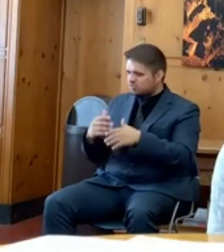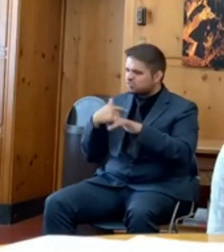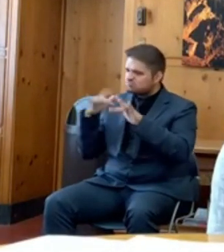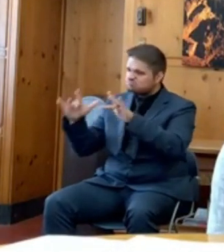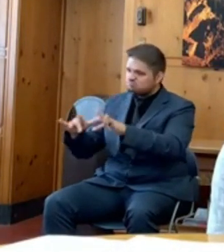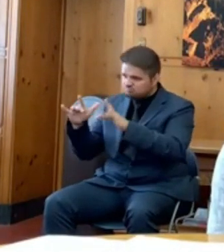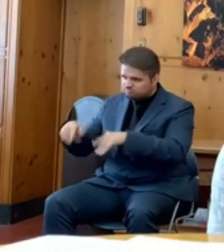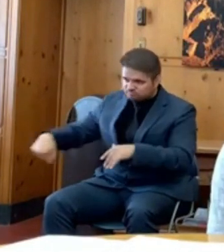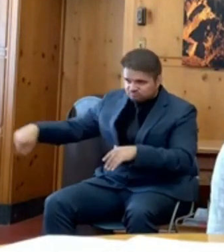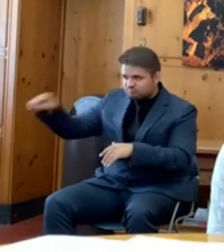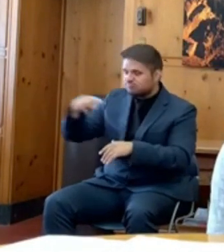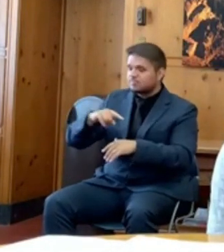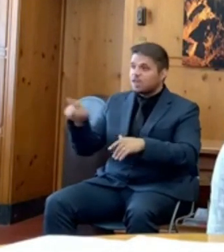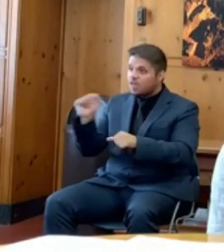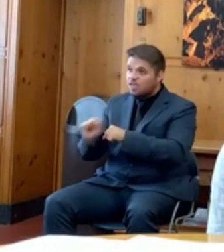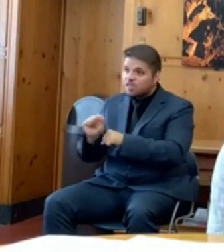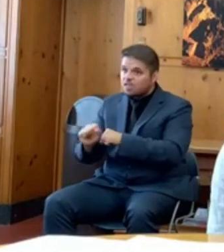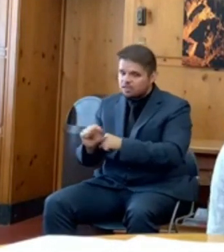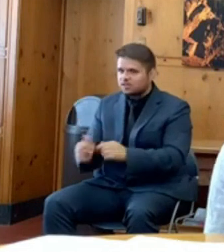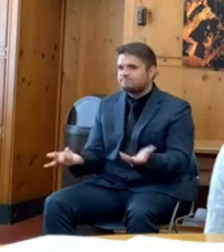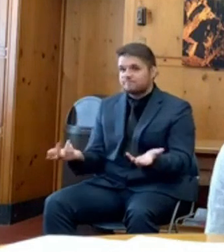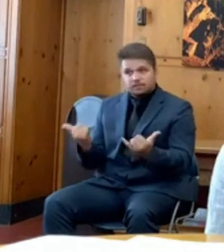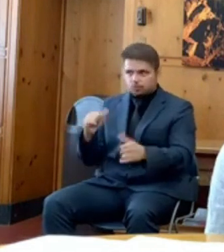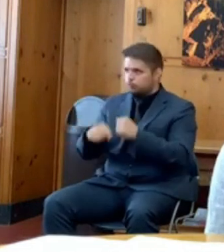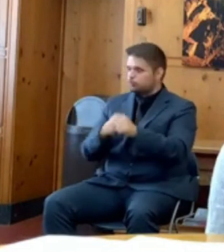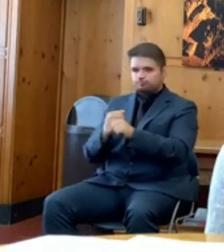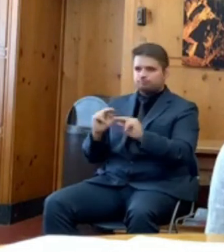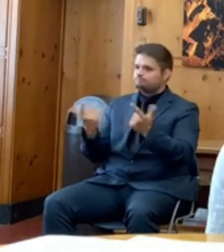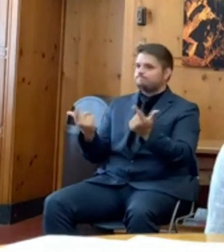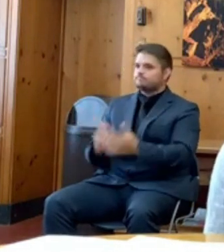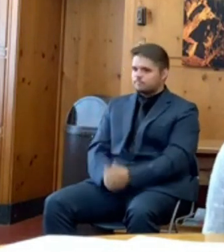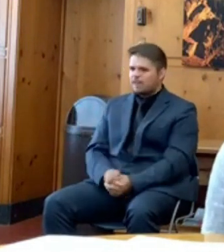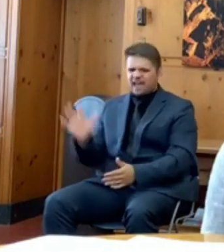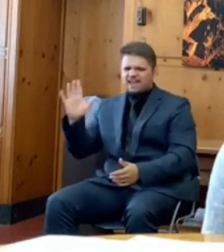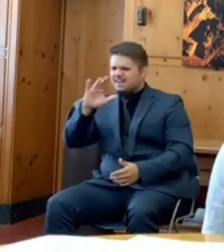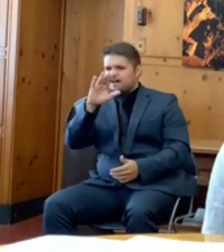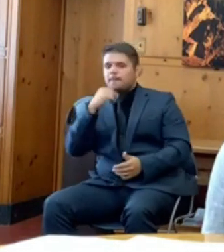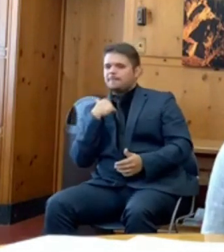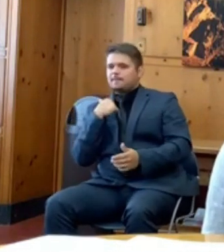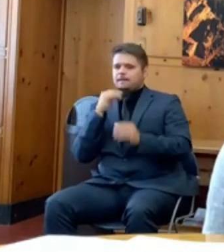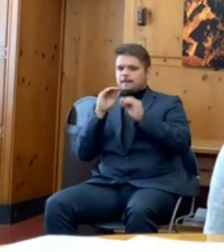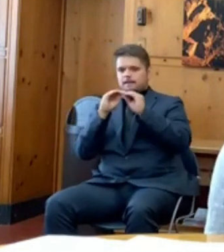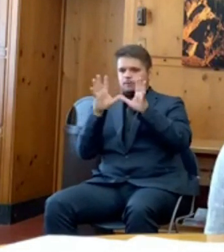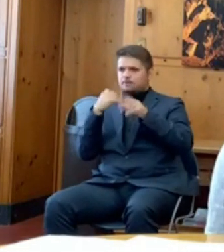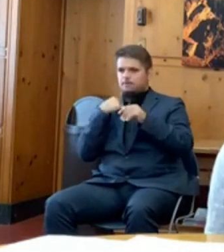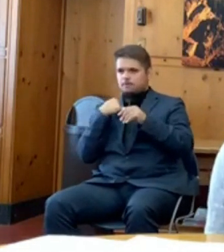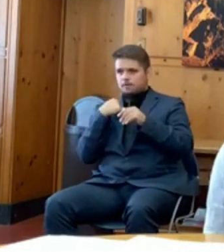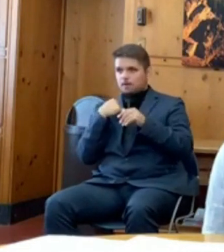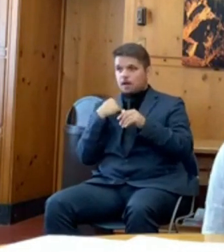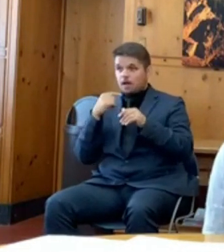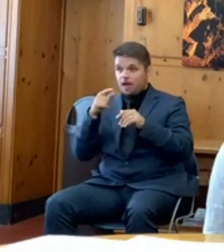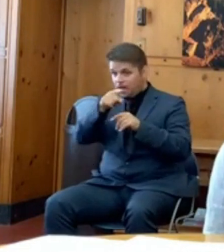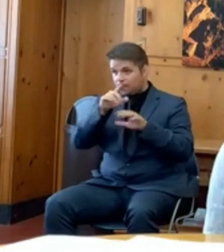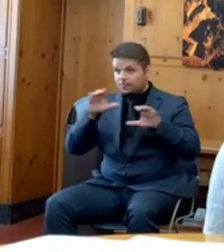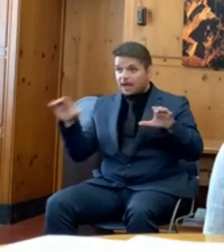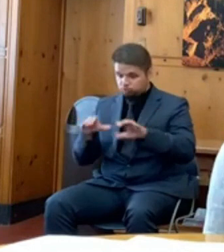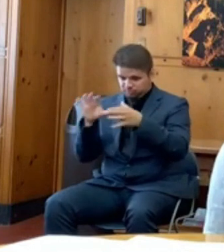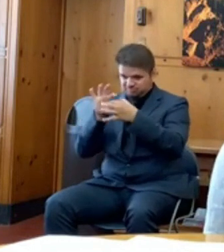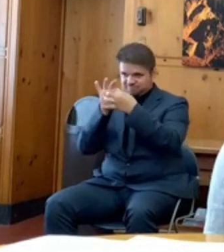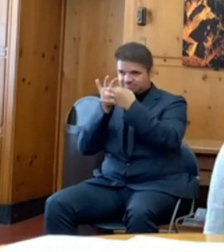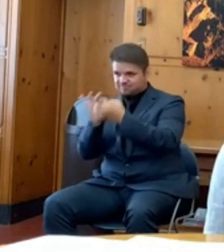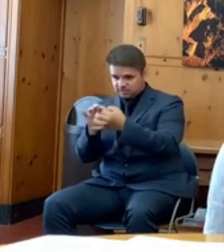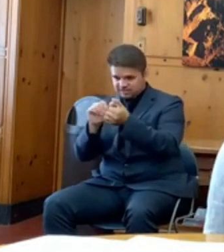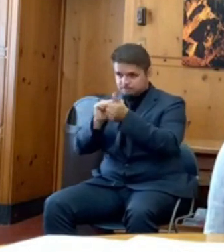I'm sorry. I think I was a little unclear. What I meant was, does the action on sports reflect what's going to happen to the